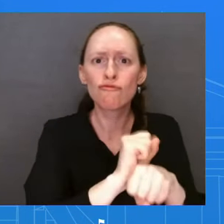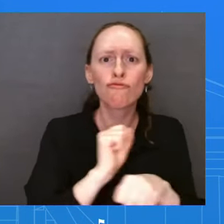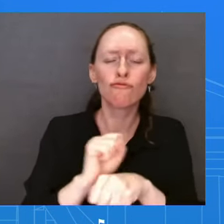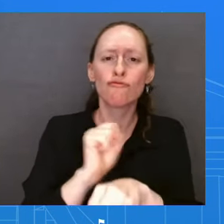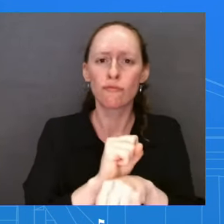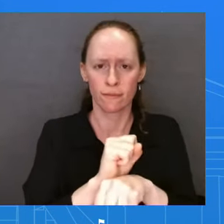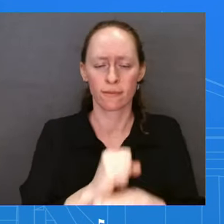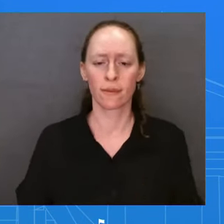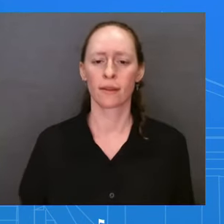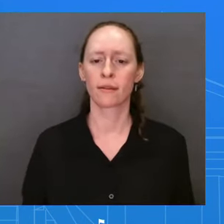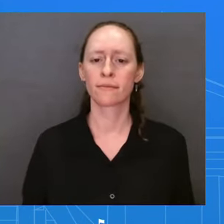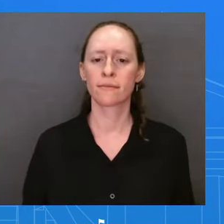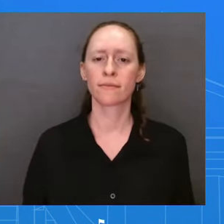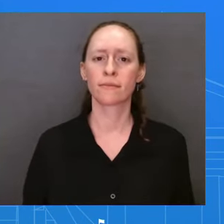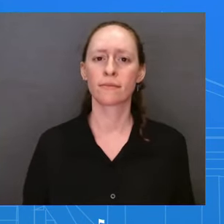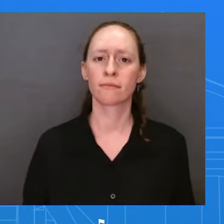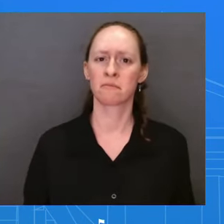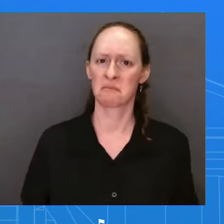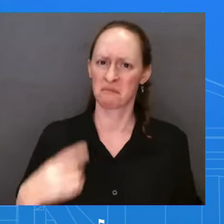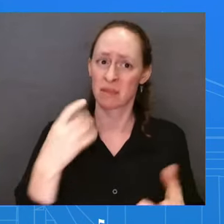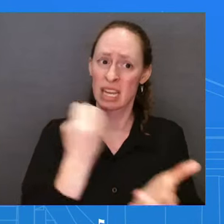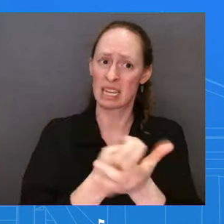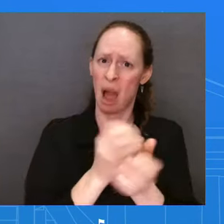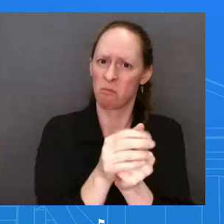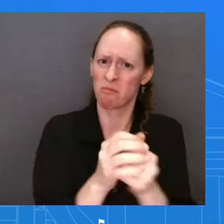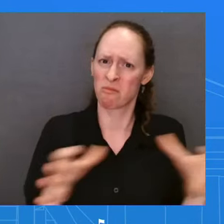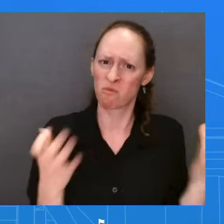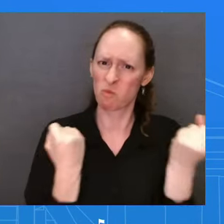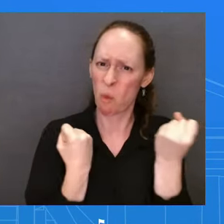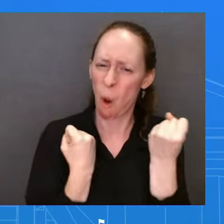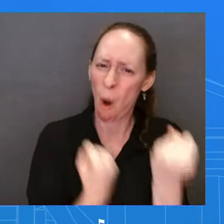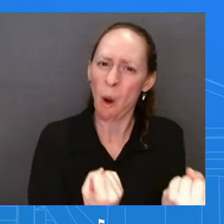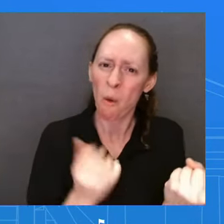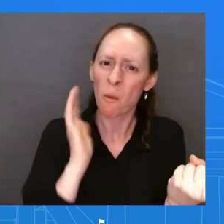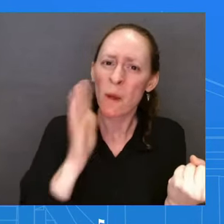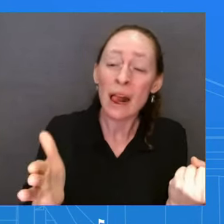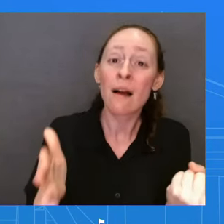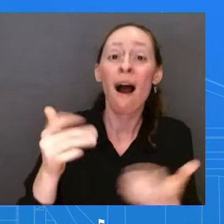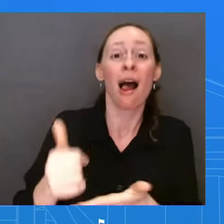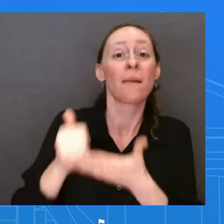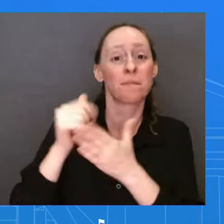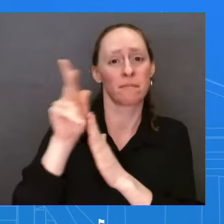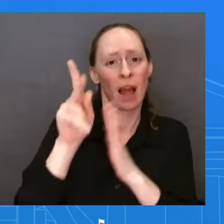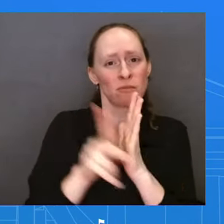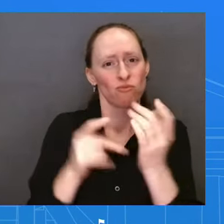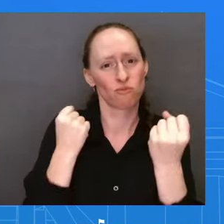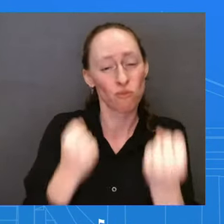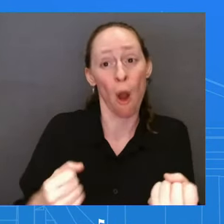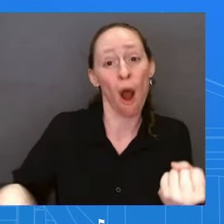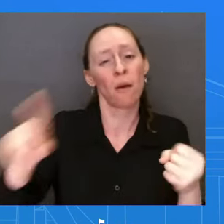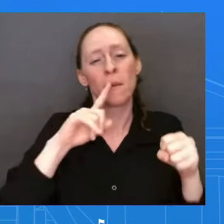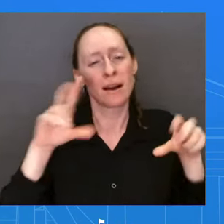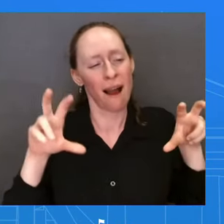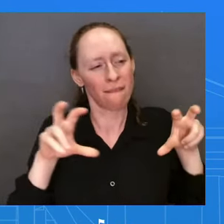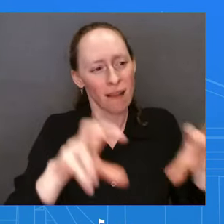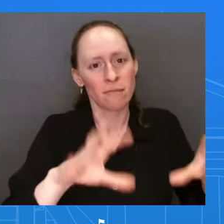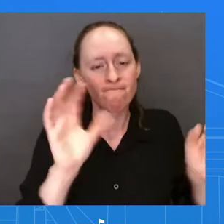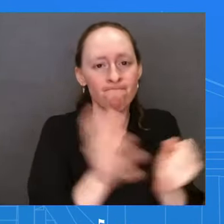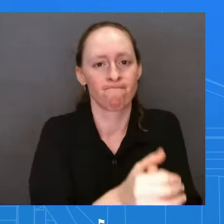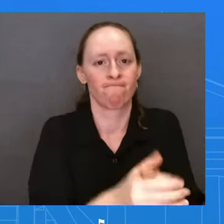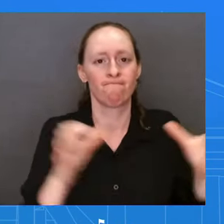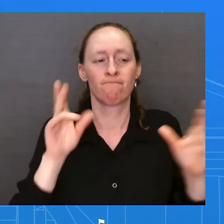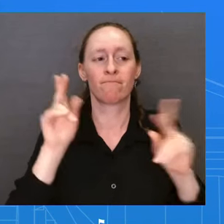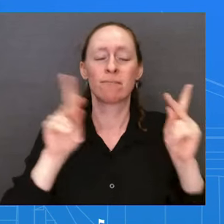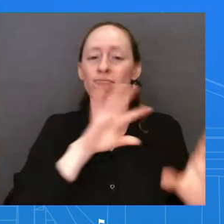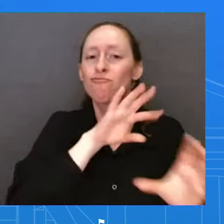and a strong economy can bring more people into the workforce. And you can see that here. Real incomes are up, especially for lower